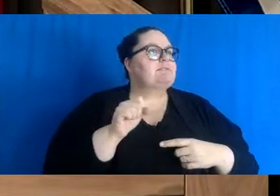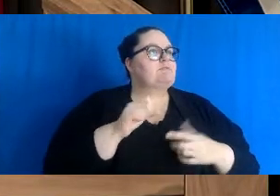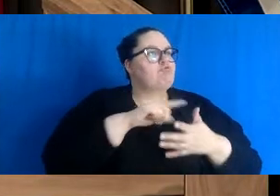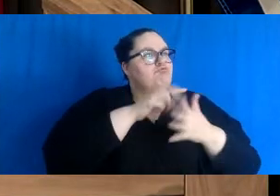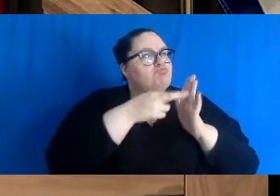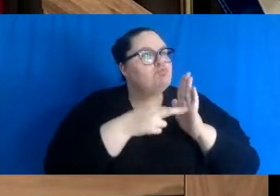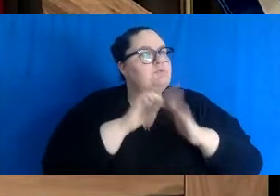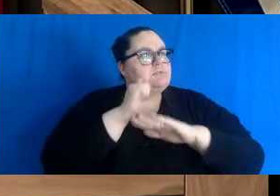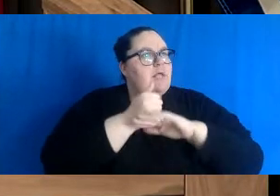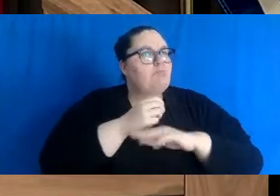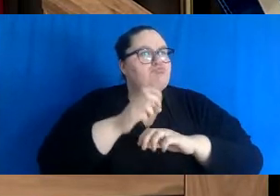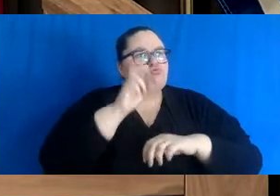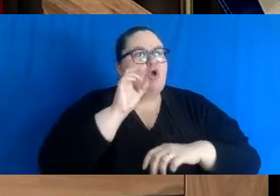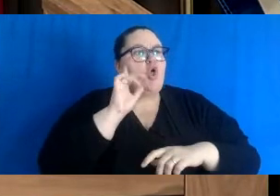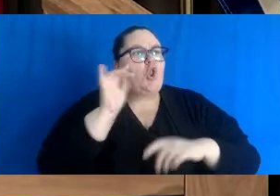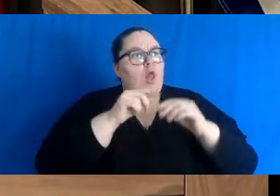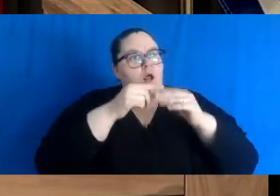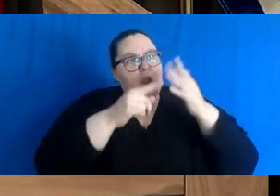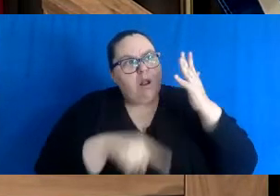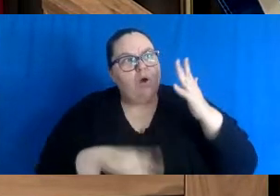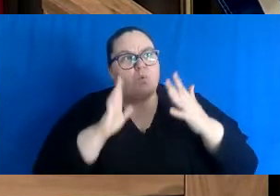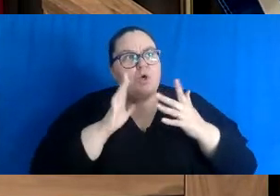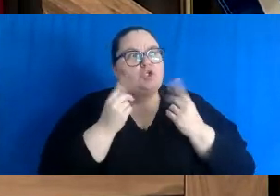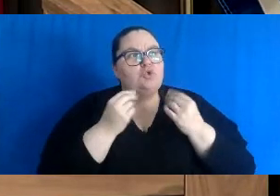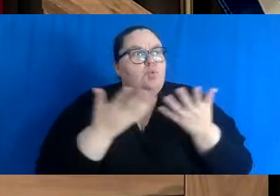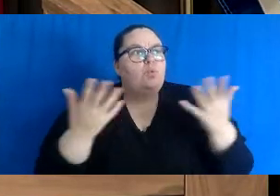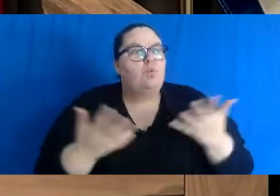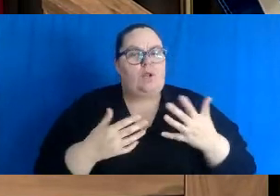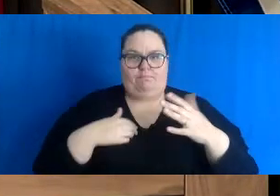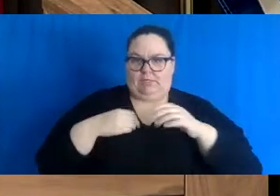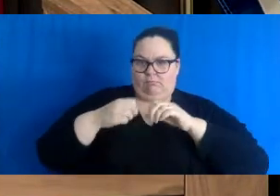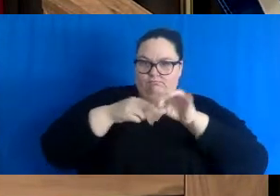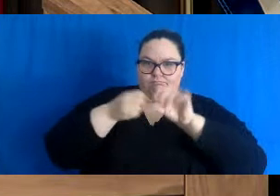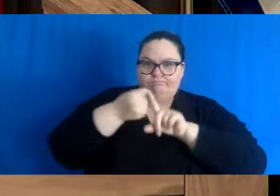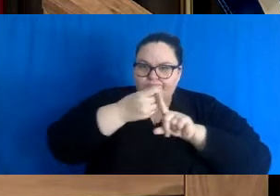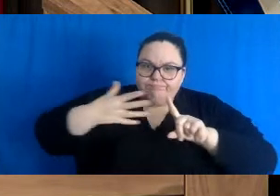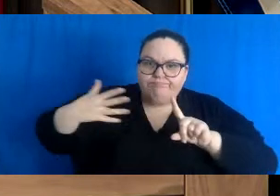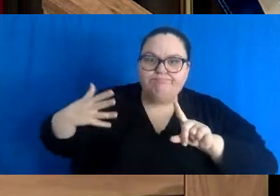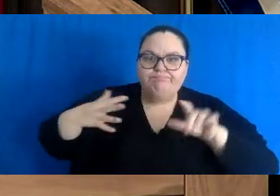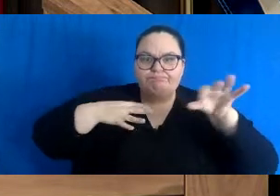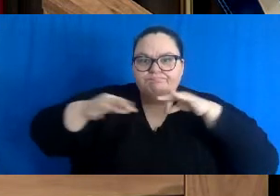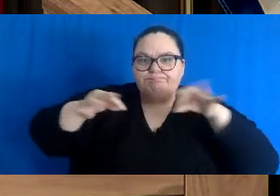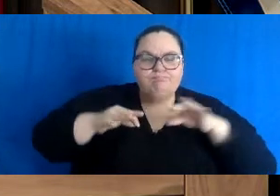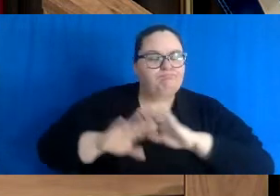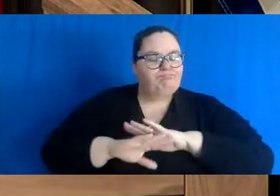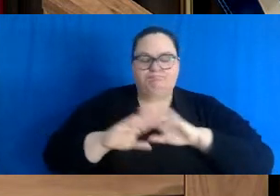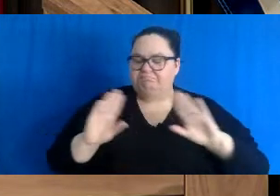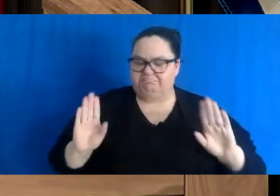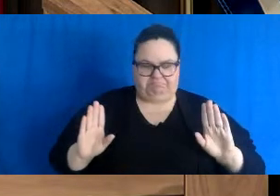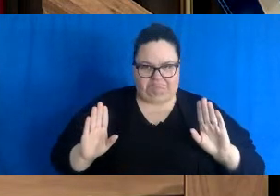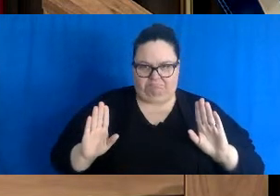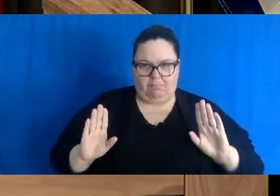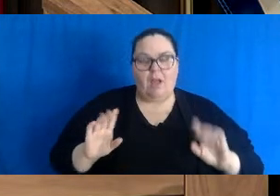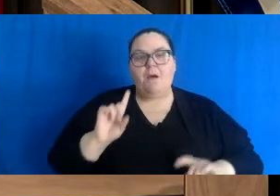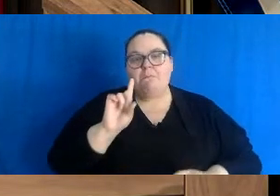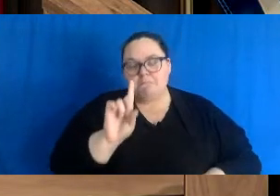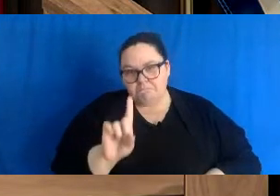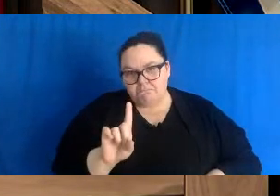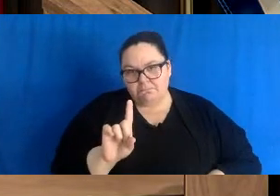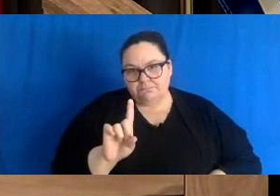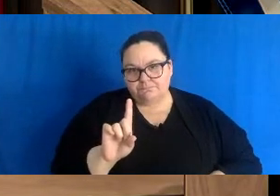And while I'm not going to elaborate without the discussion and a full discussion with Health and Cabinet, I will say